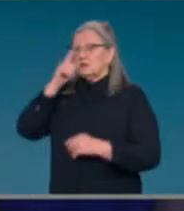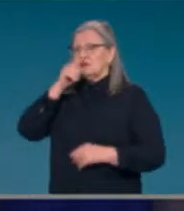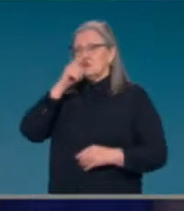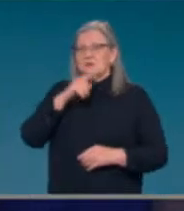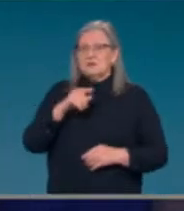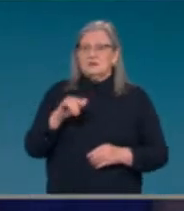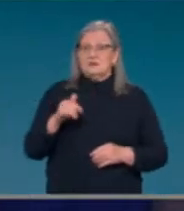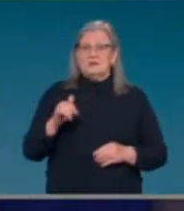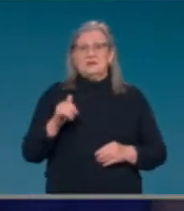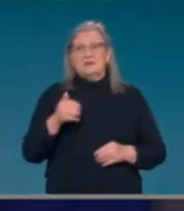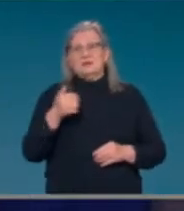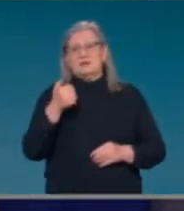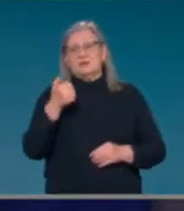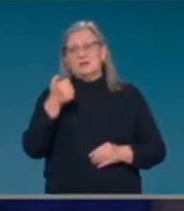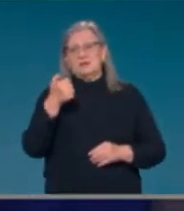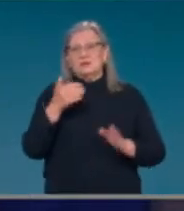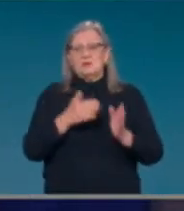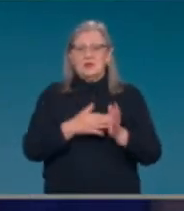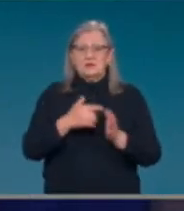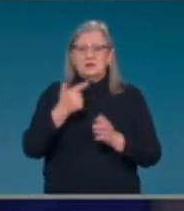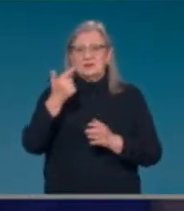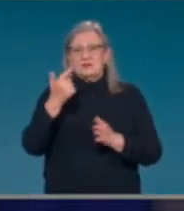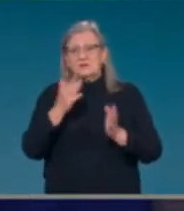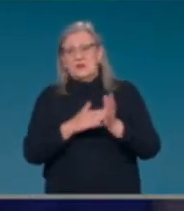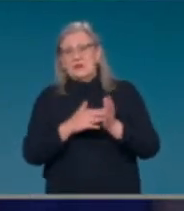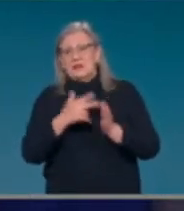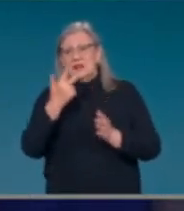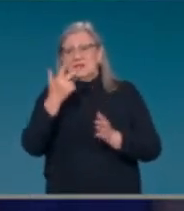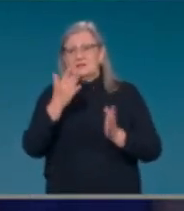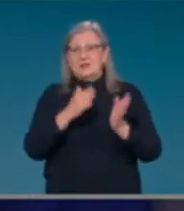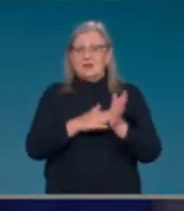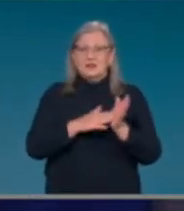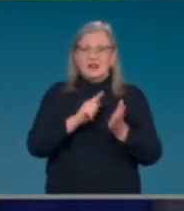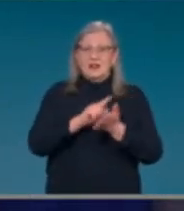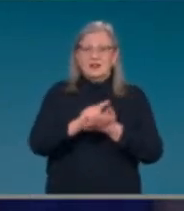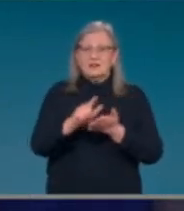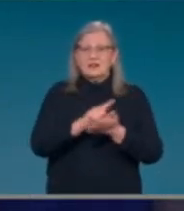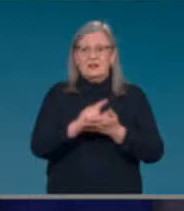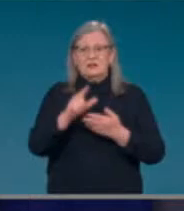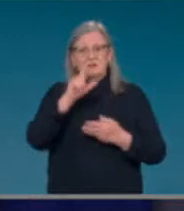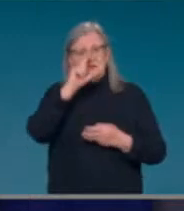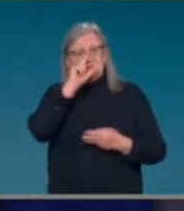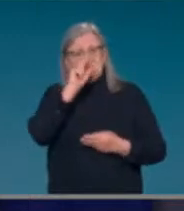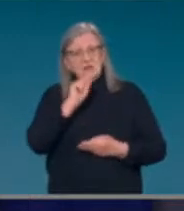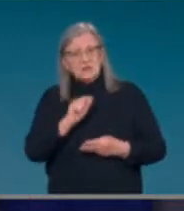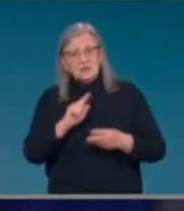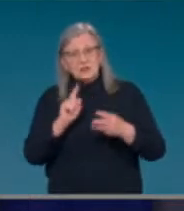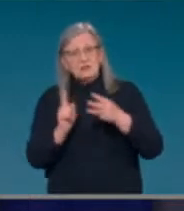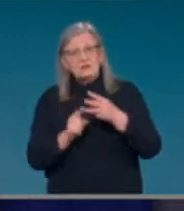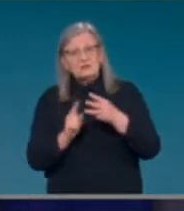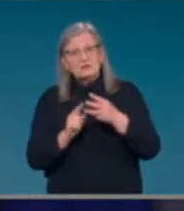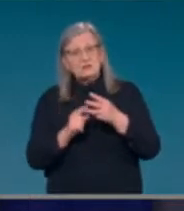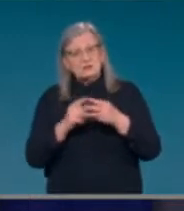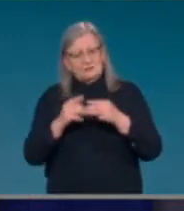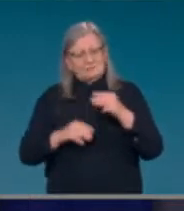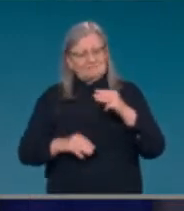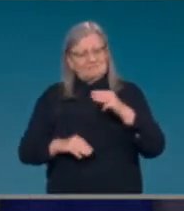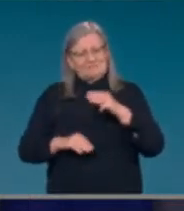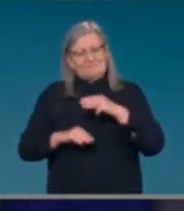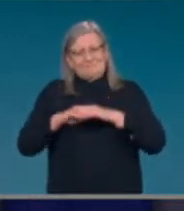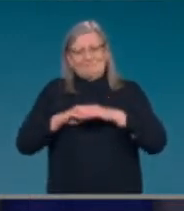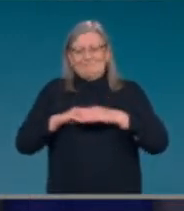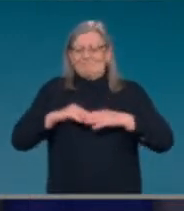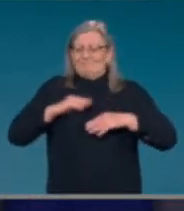months later, uh, be getting a booster to just give them absolute coverage, not only against a serious illness,